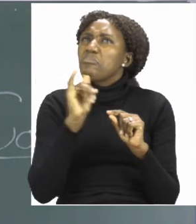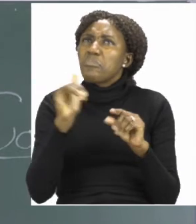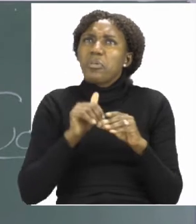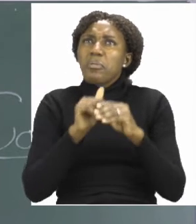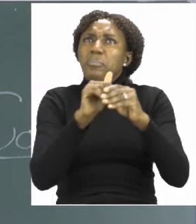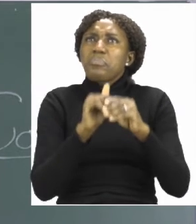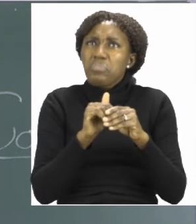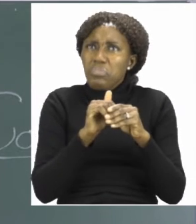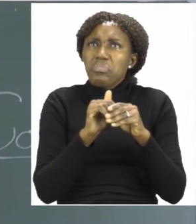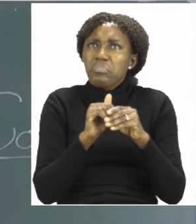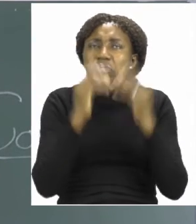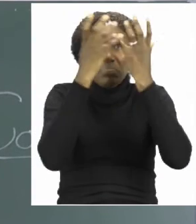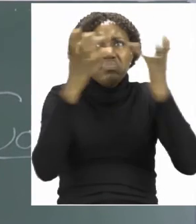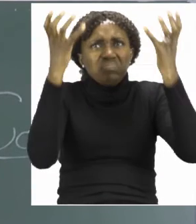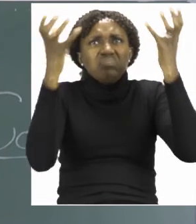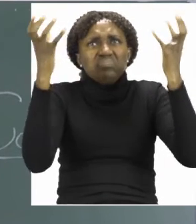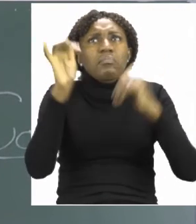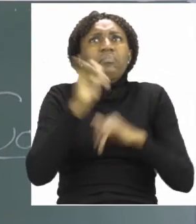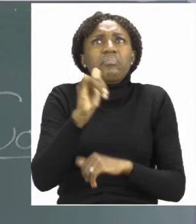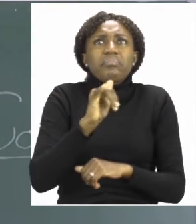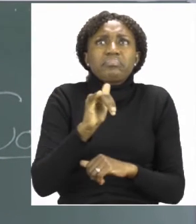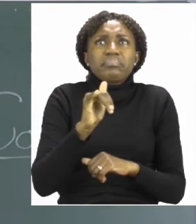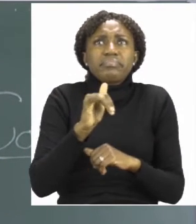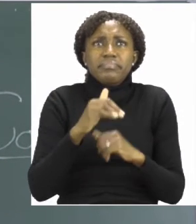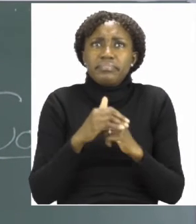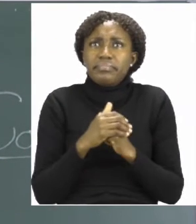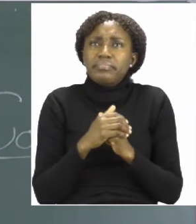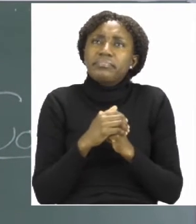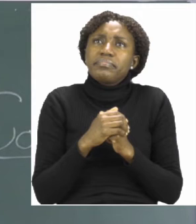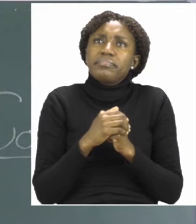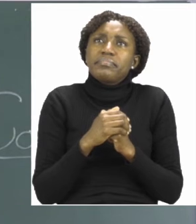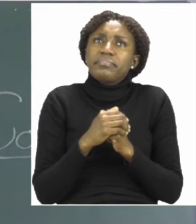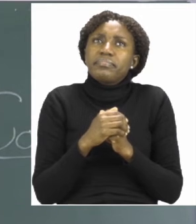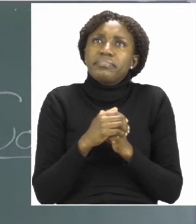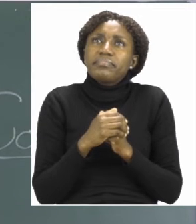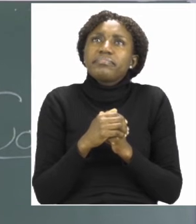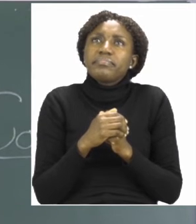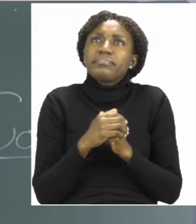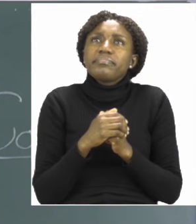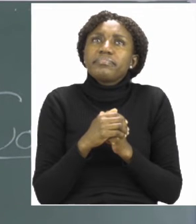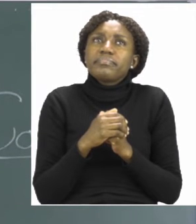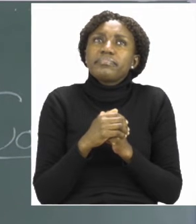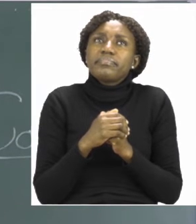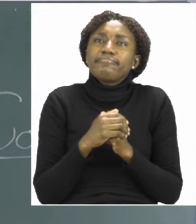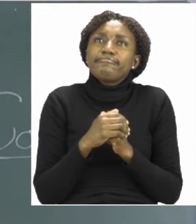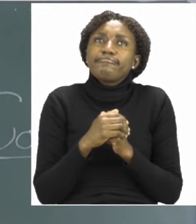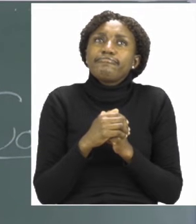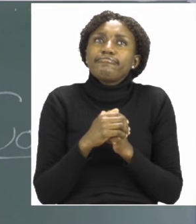do you think will be used to travel in the clouds and through the clouds?